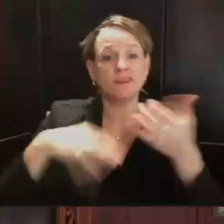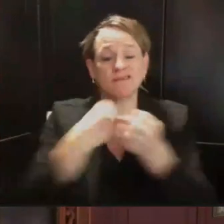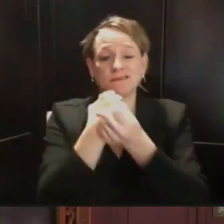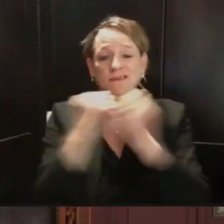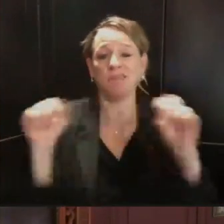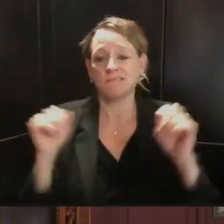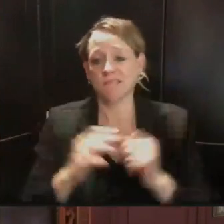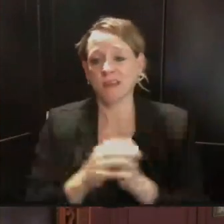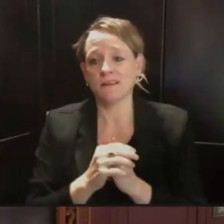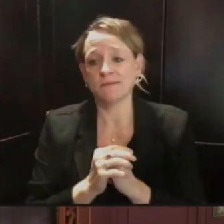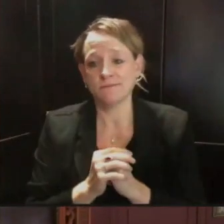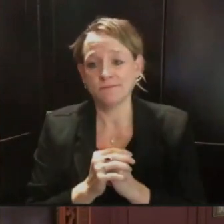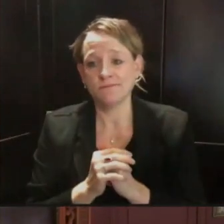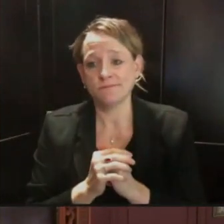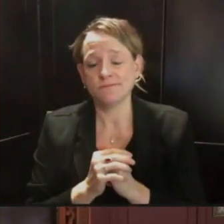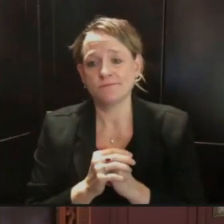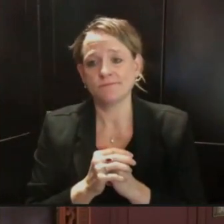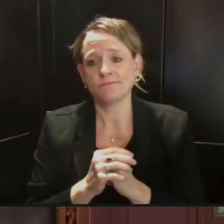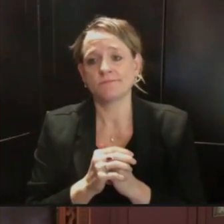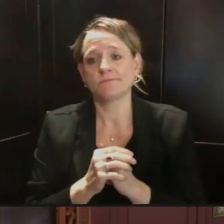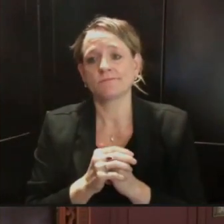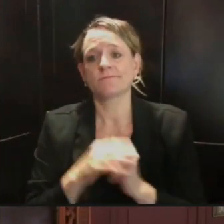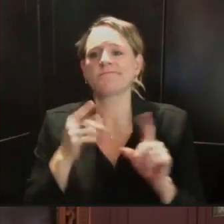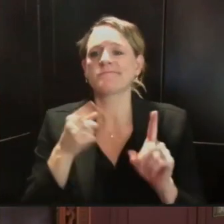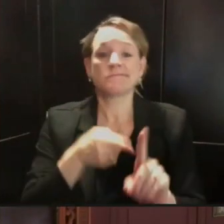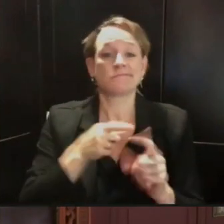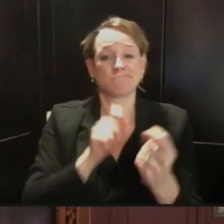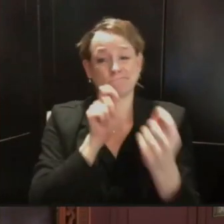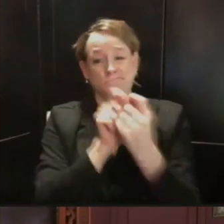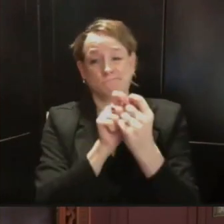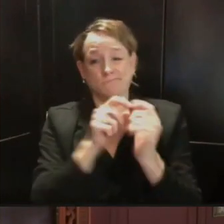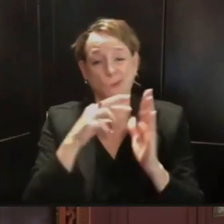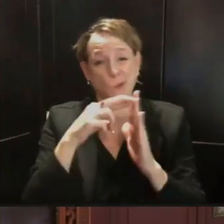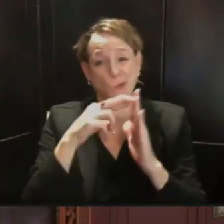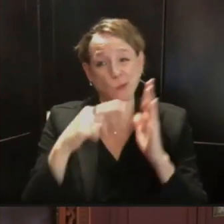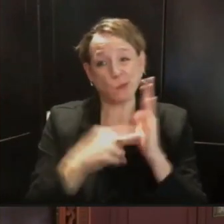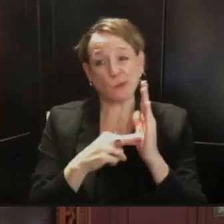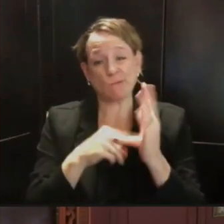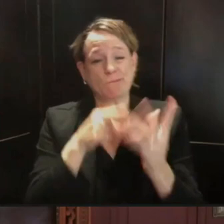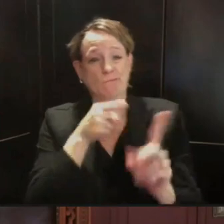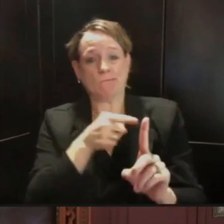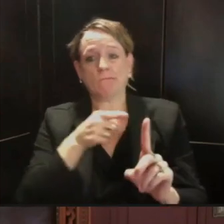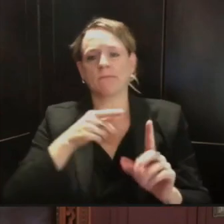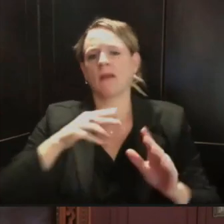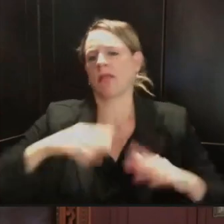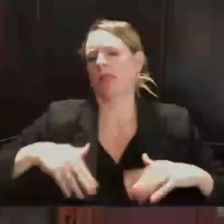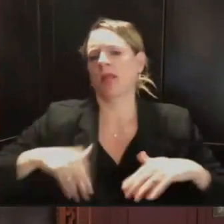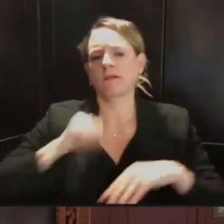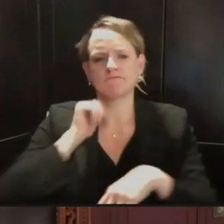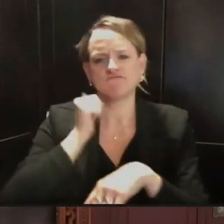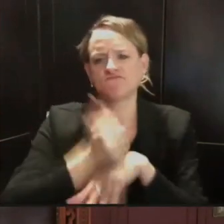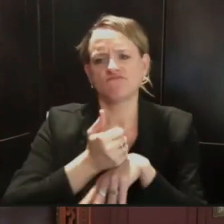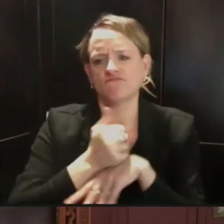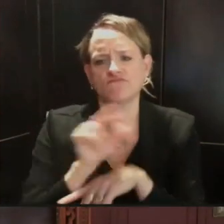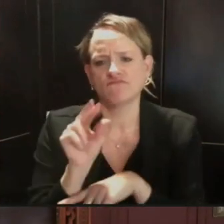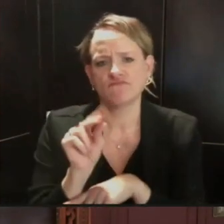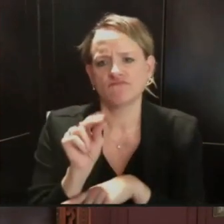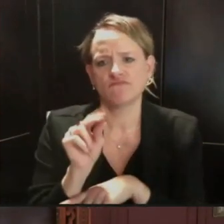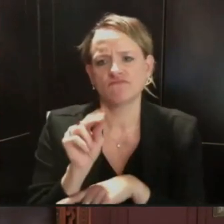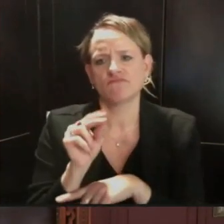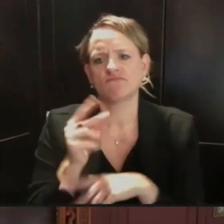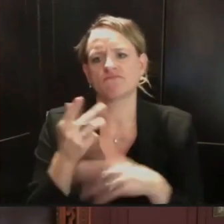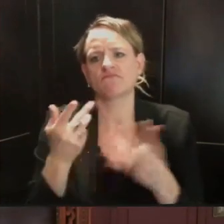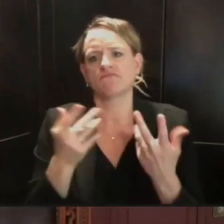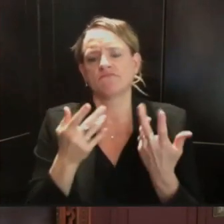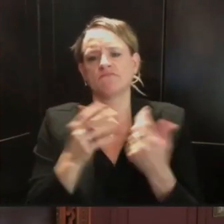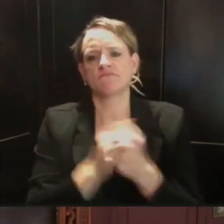uh, uh, uh, that's something that we'll, we'll work with the system on and individual campuses. But most importantly, at this point in time,